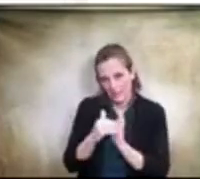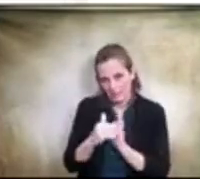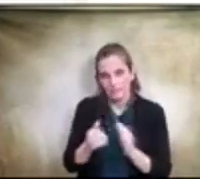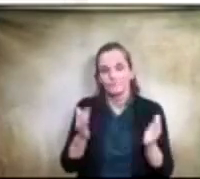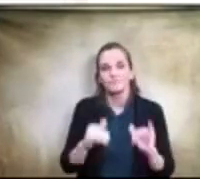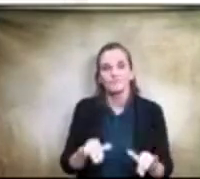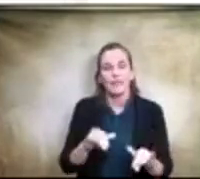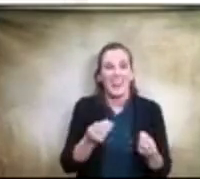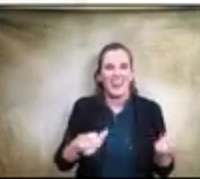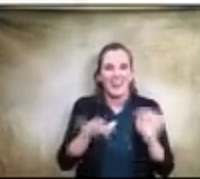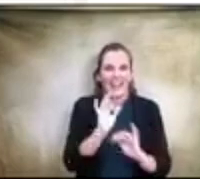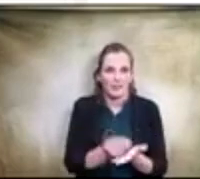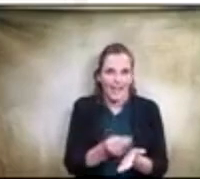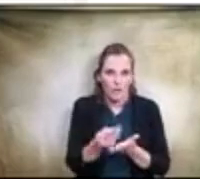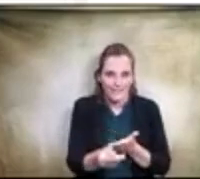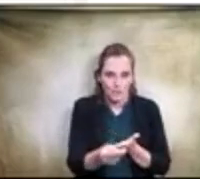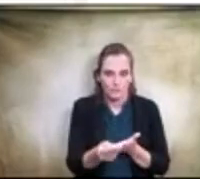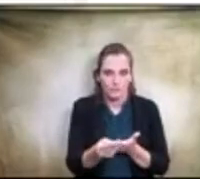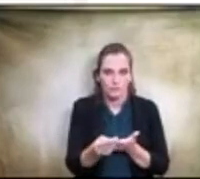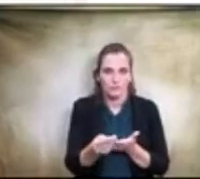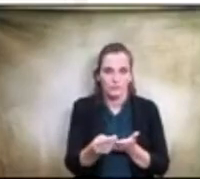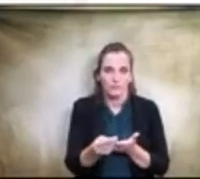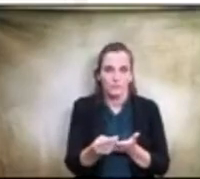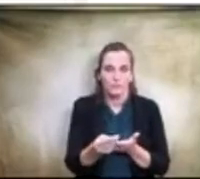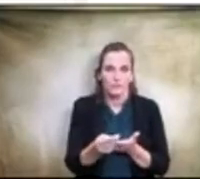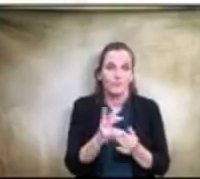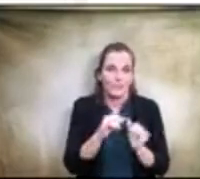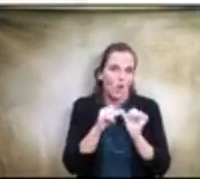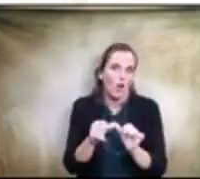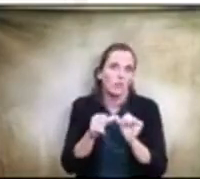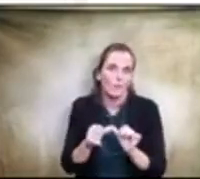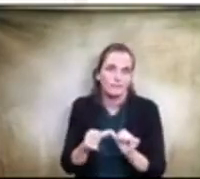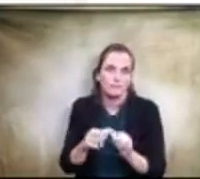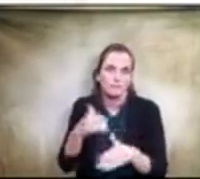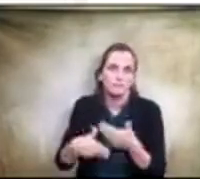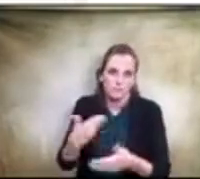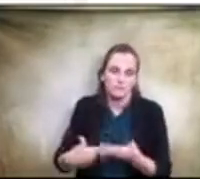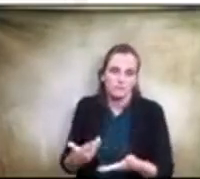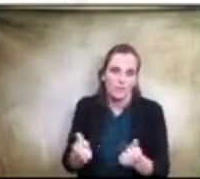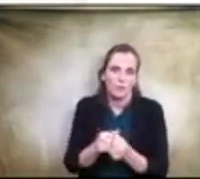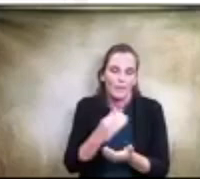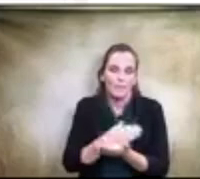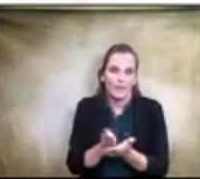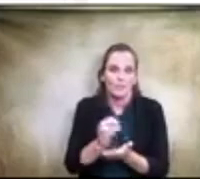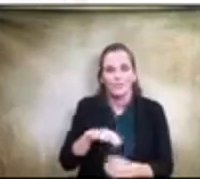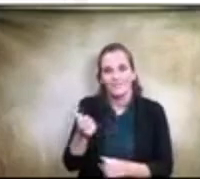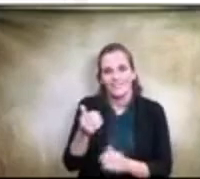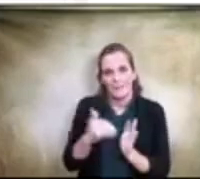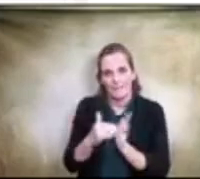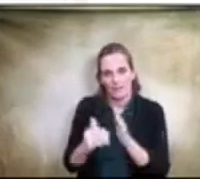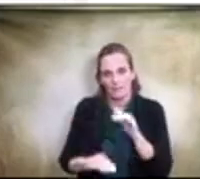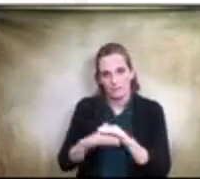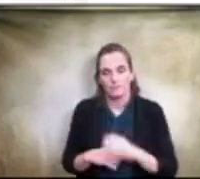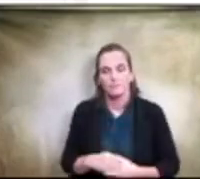which is something that we're, is ongoing, continuous, is with a budget of 10 million. Then we're